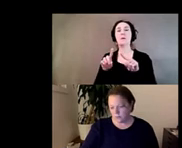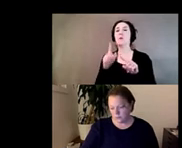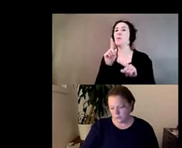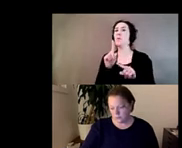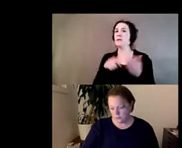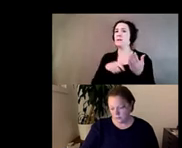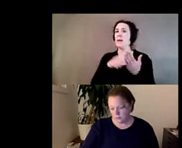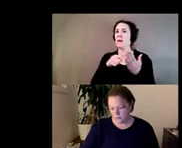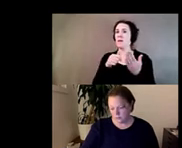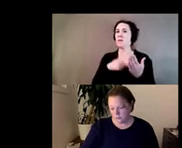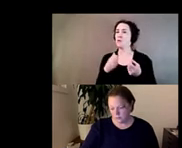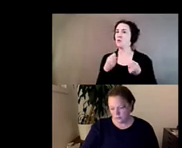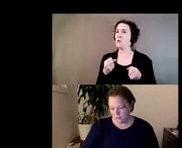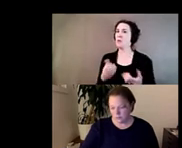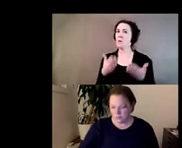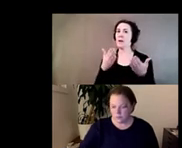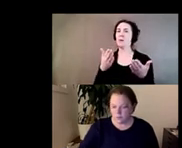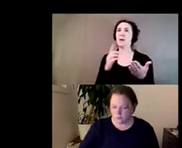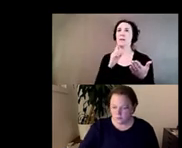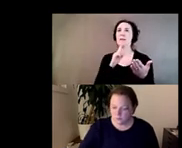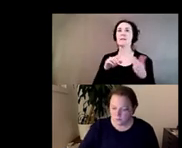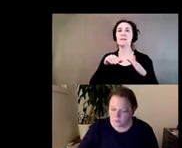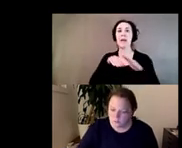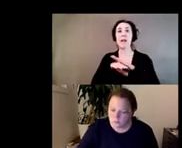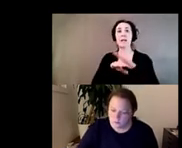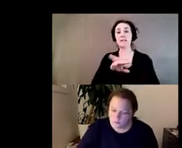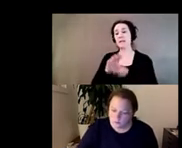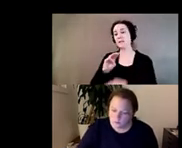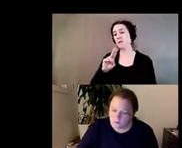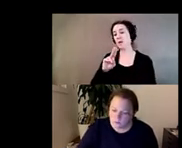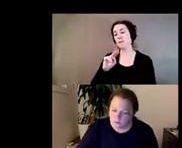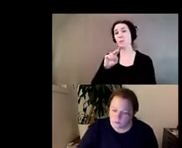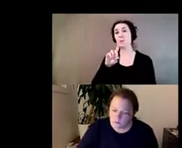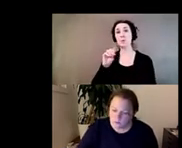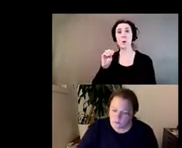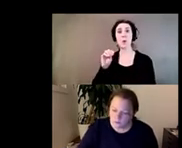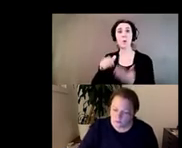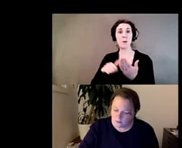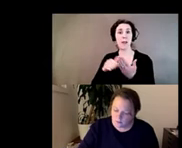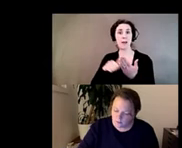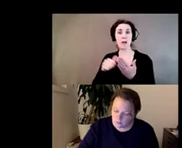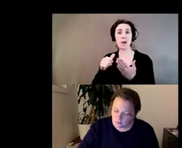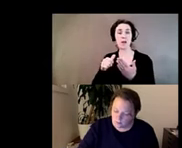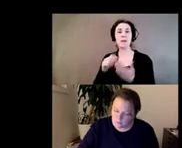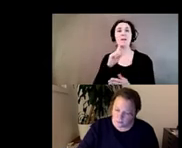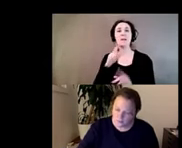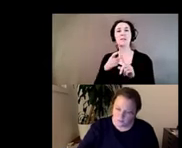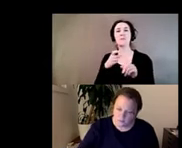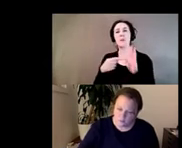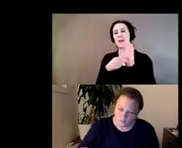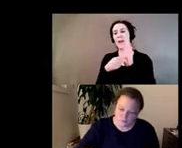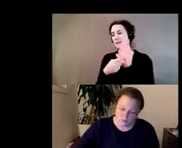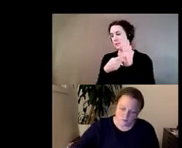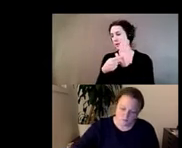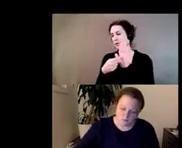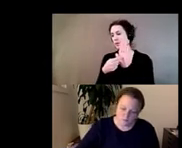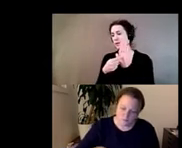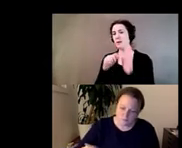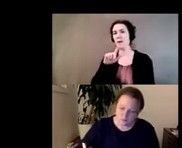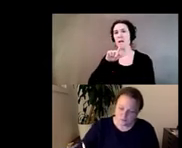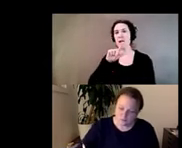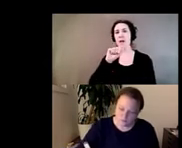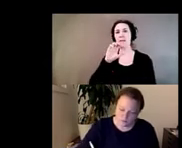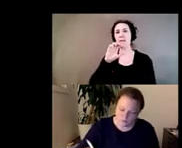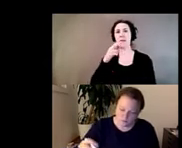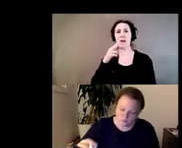to look for is the Access Mundo catalog from an exhibition that was at the at LACMA probably about